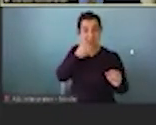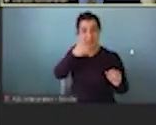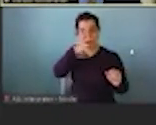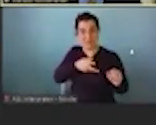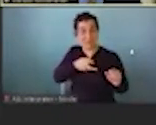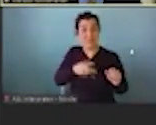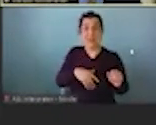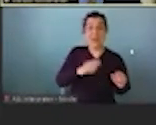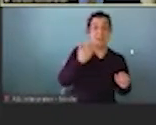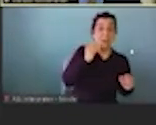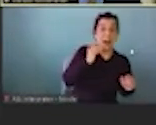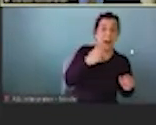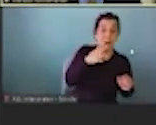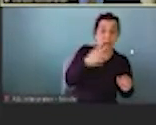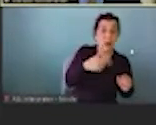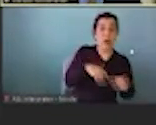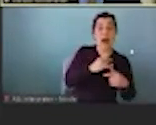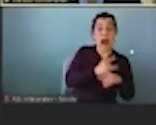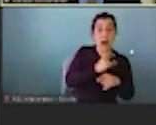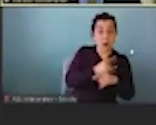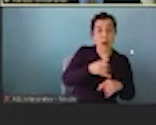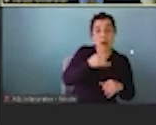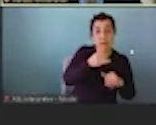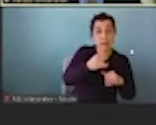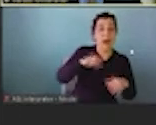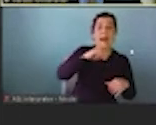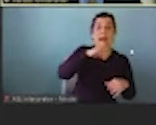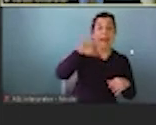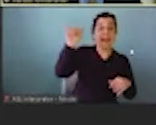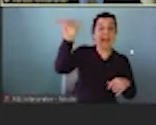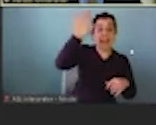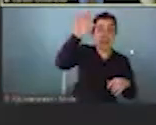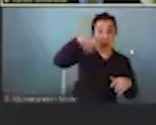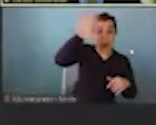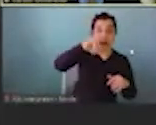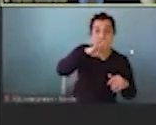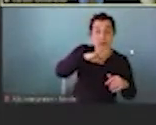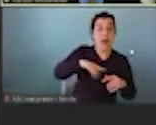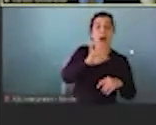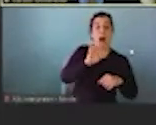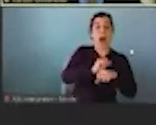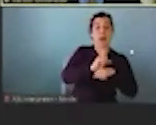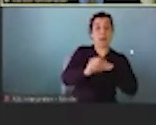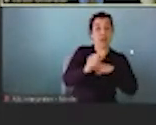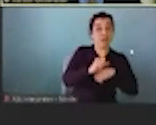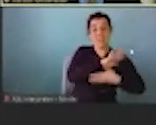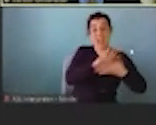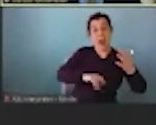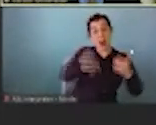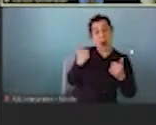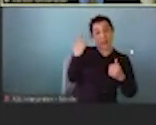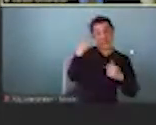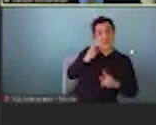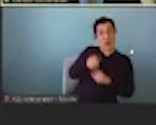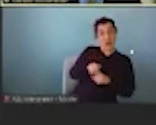tobacco and alcohol use and air pollution and occupational risks and every other major cause of mortality. So if you care